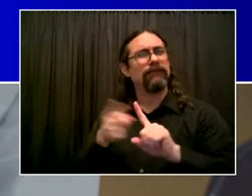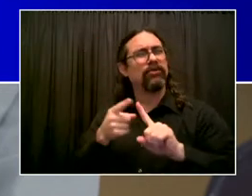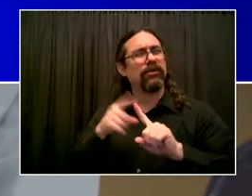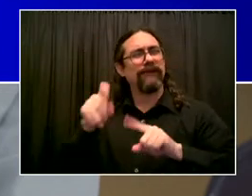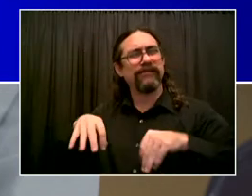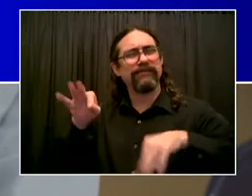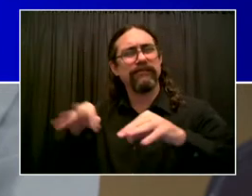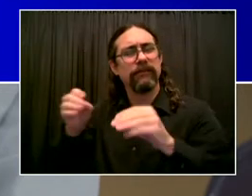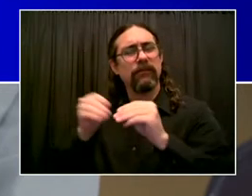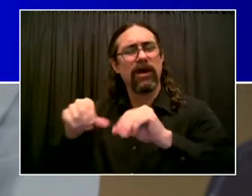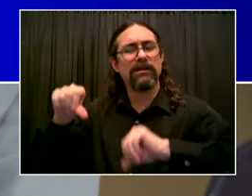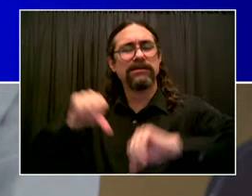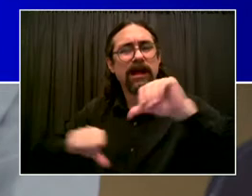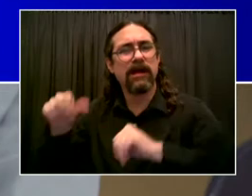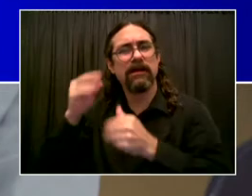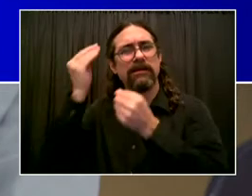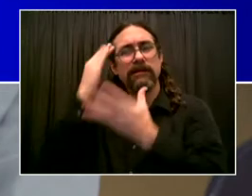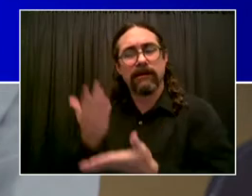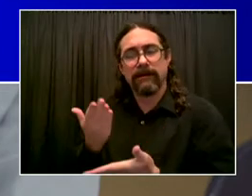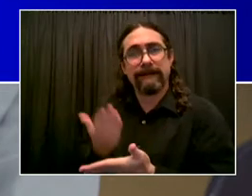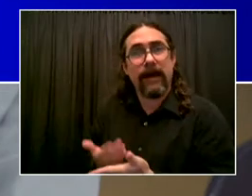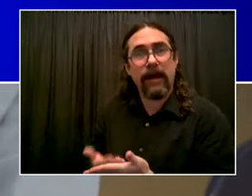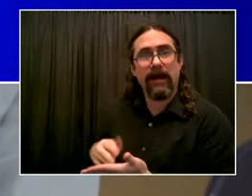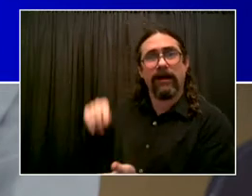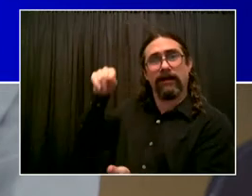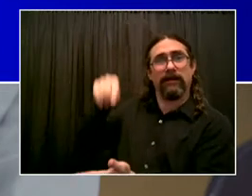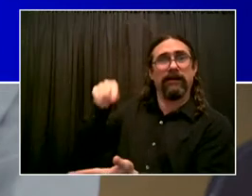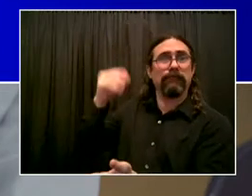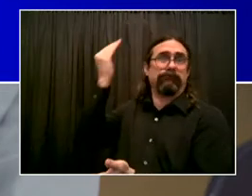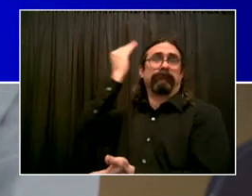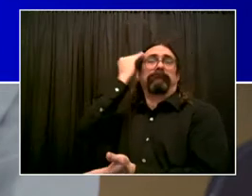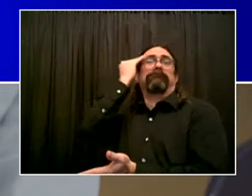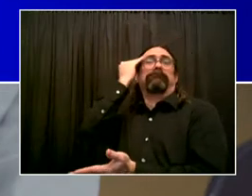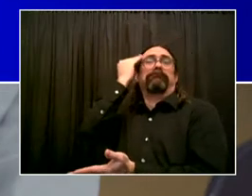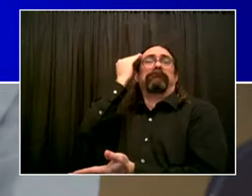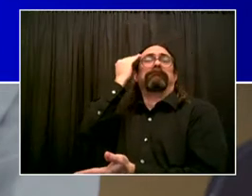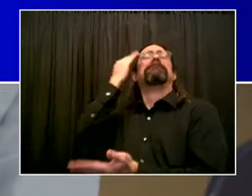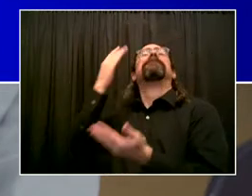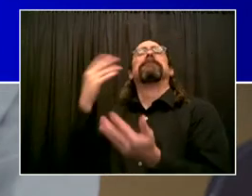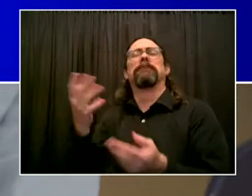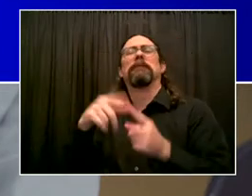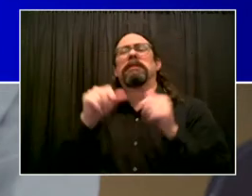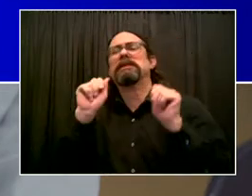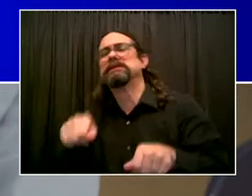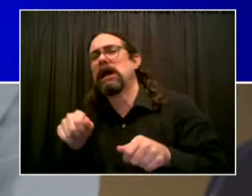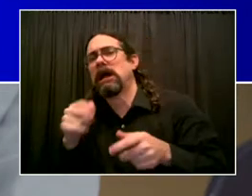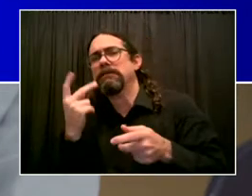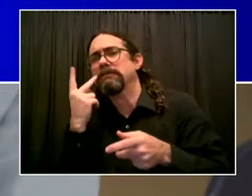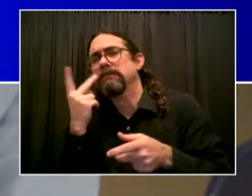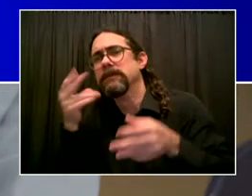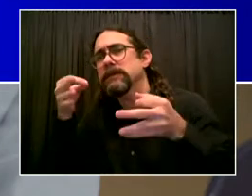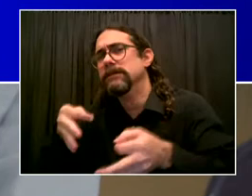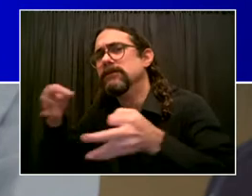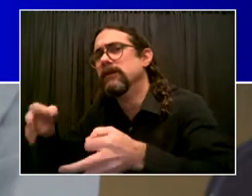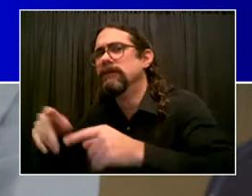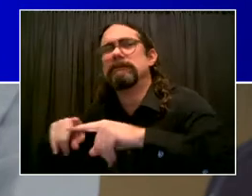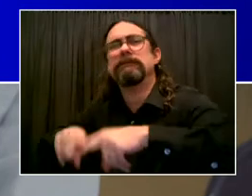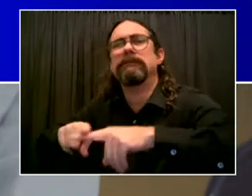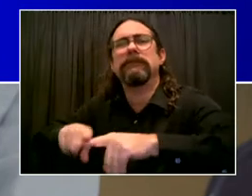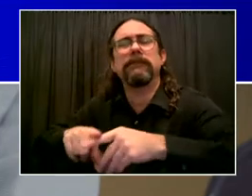very vigilant state in the meantime and taking any and all actions as we get facts to support them.